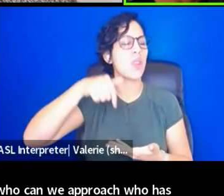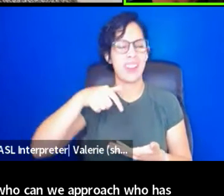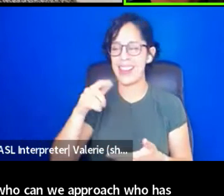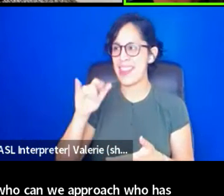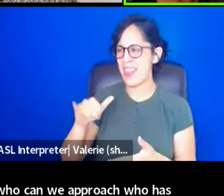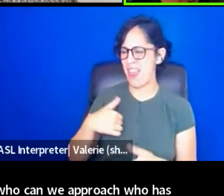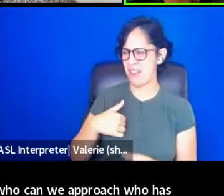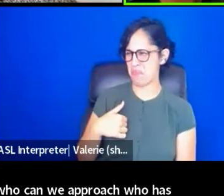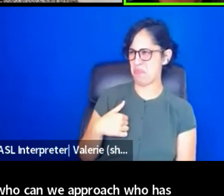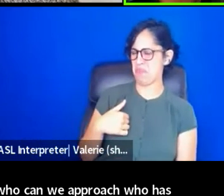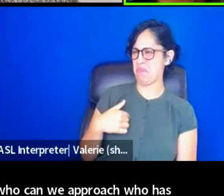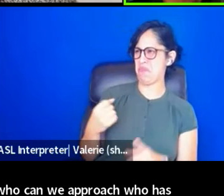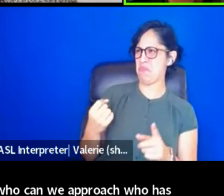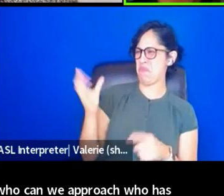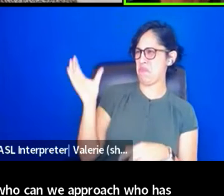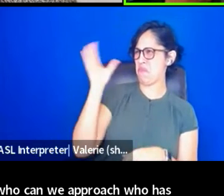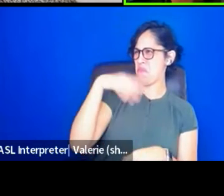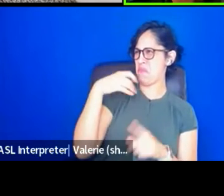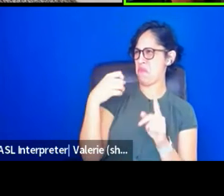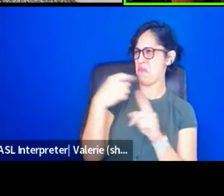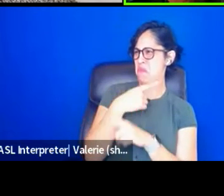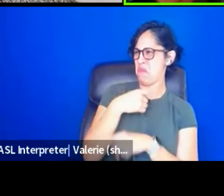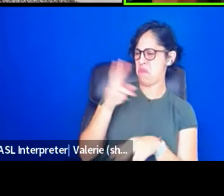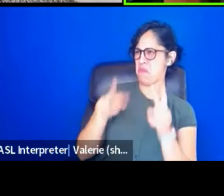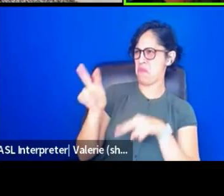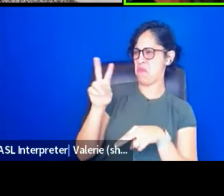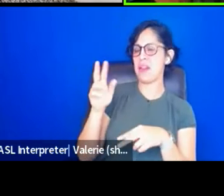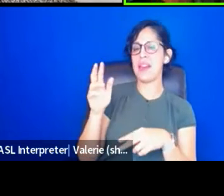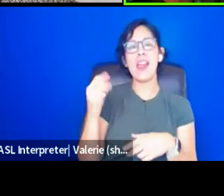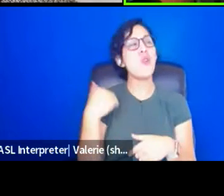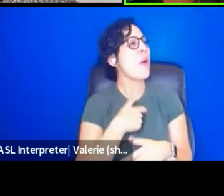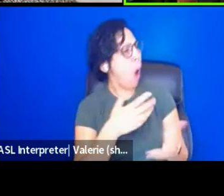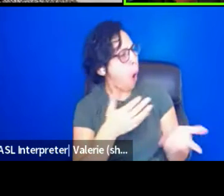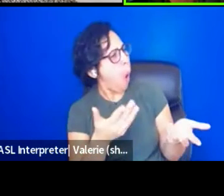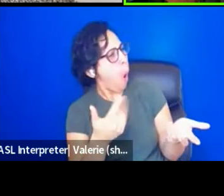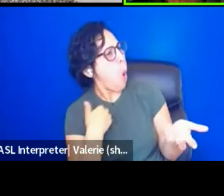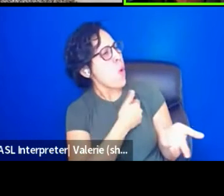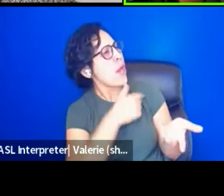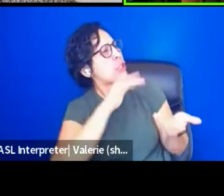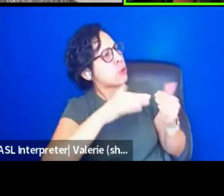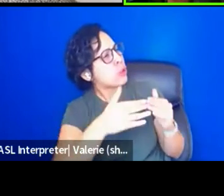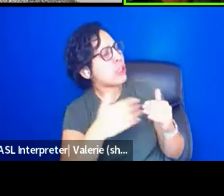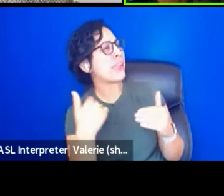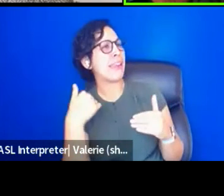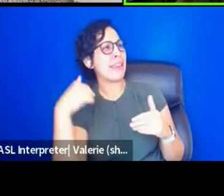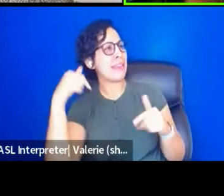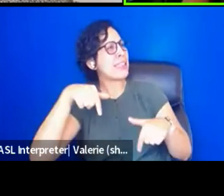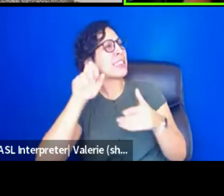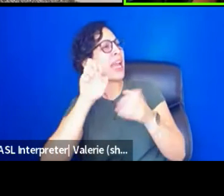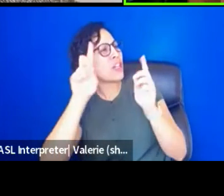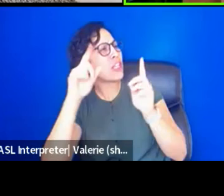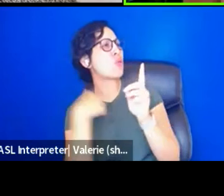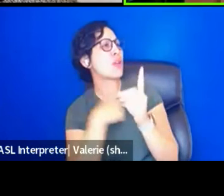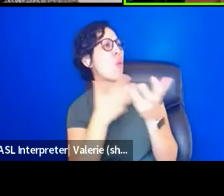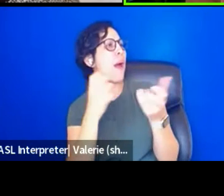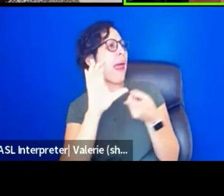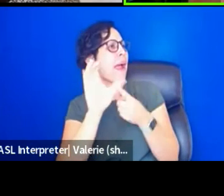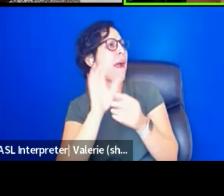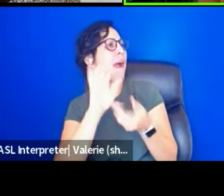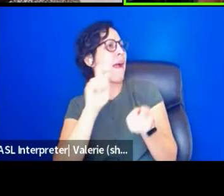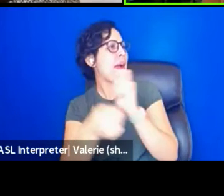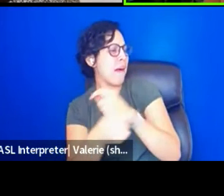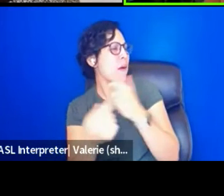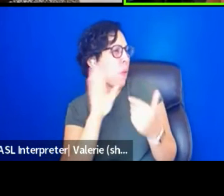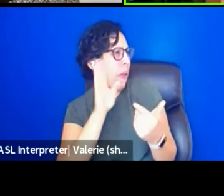always weird. You know, and we're like, oh, we're about community, we have an institution that's going to do this cultural transformation. But are you asking your